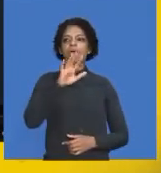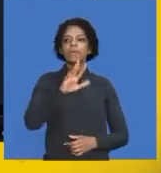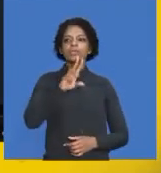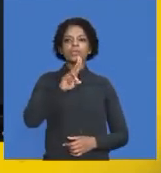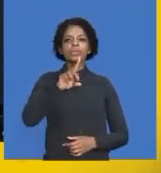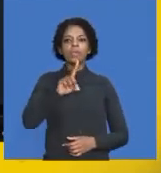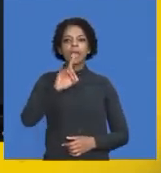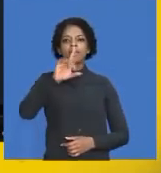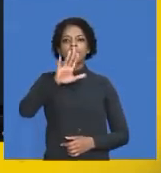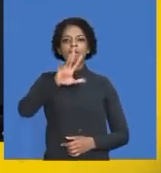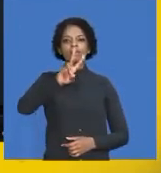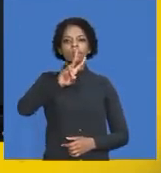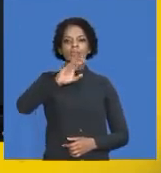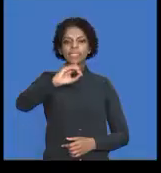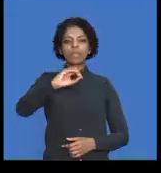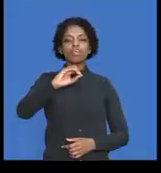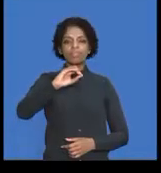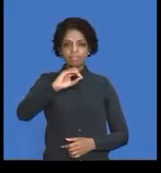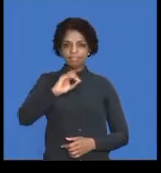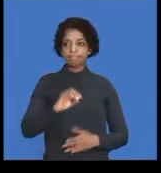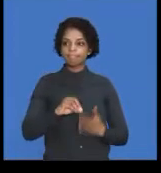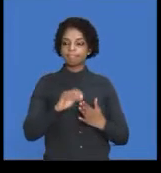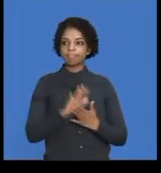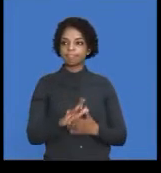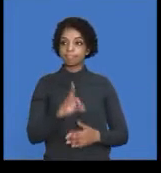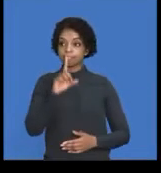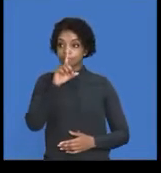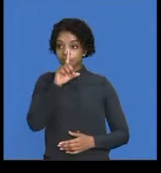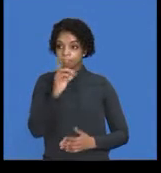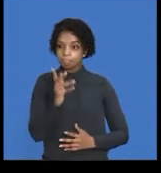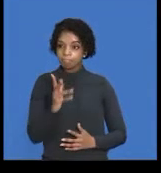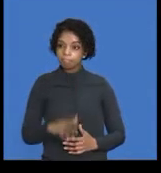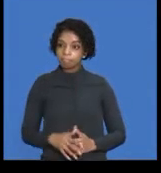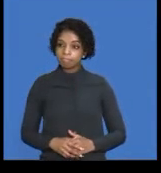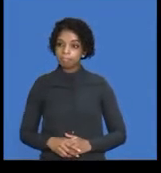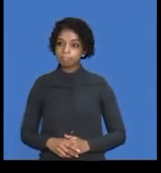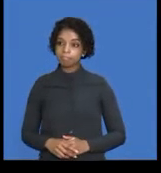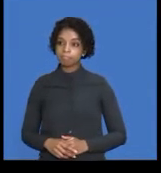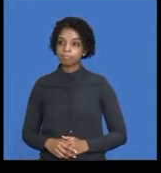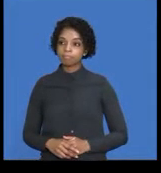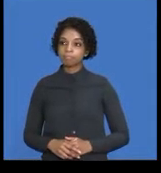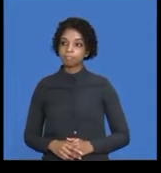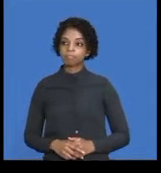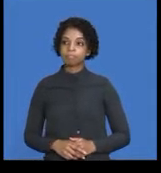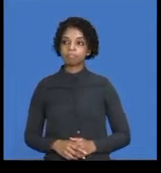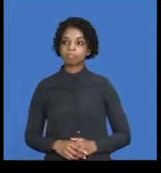,520. Let's just identify that figure once again.